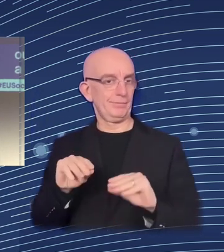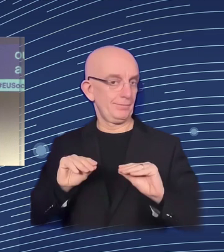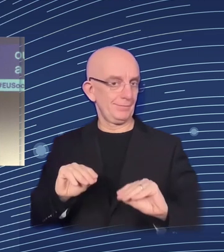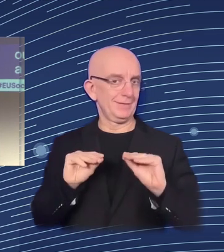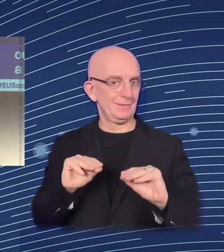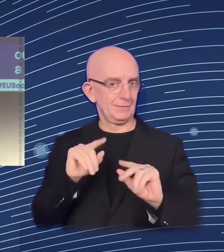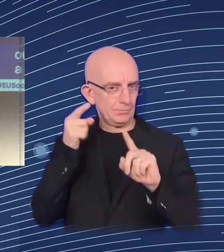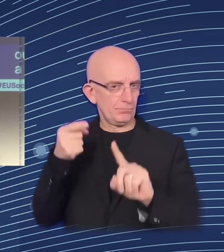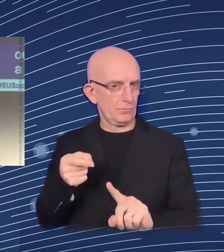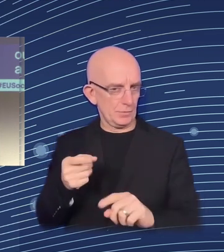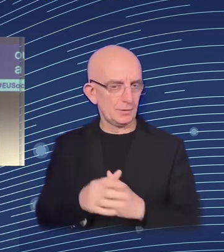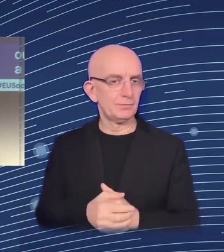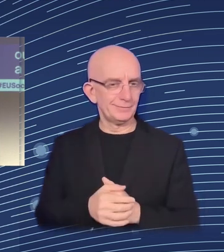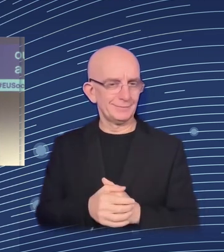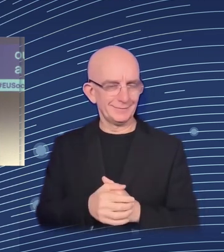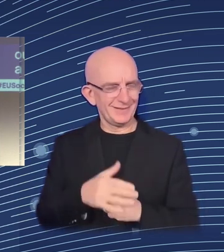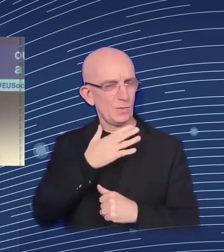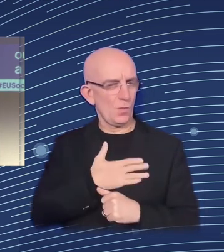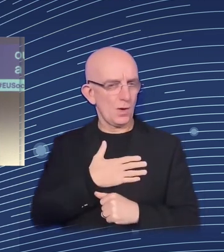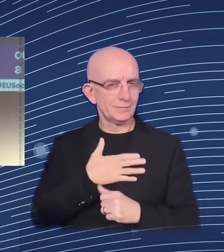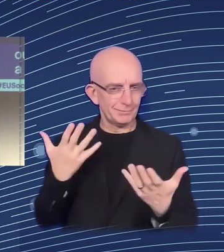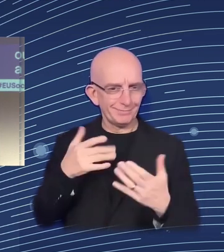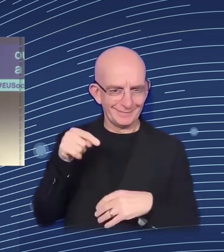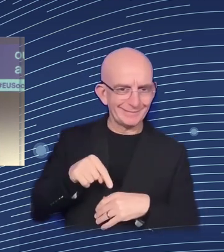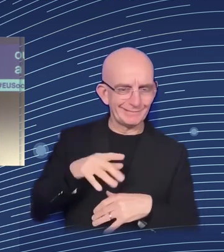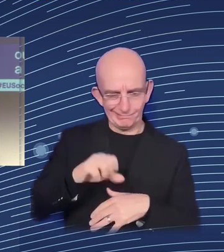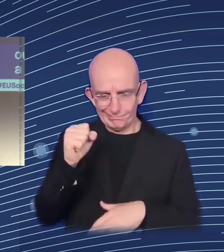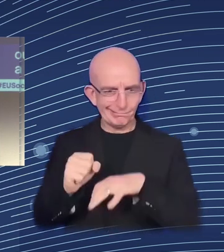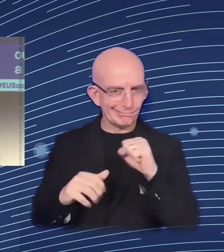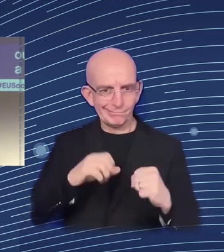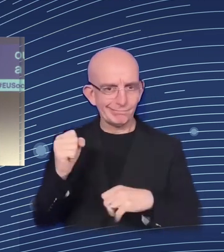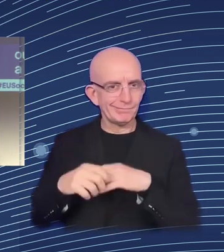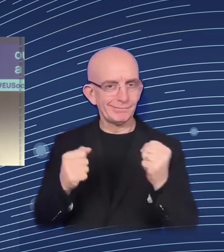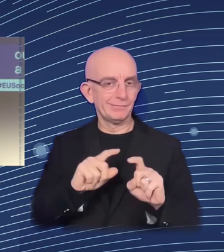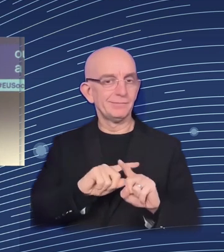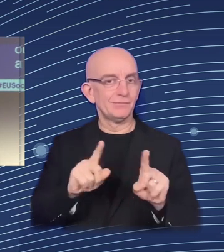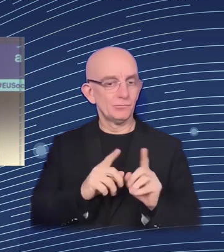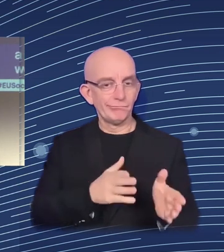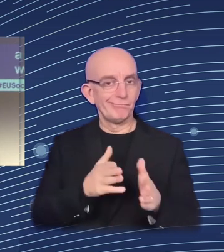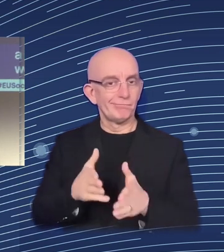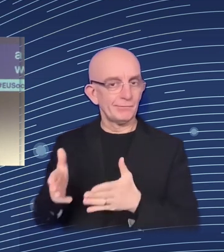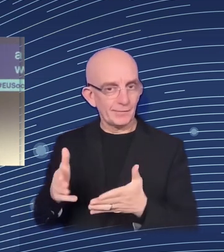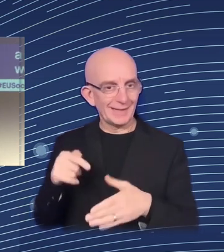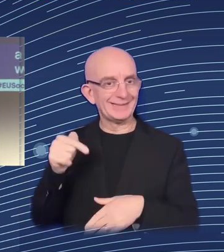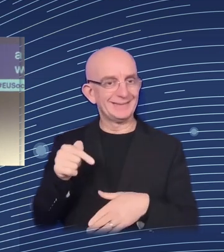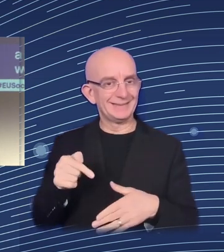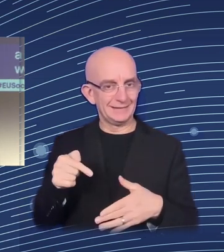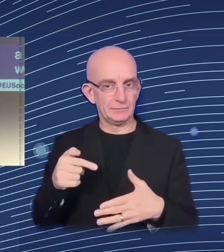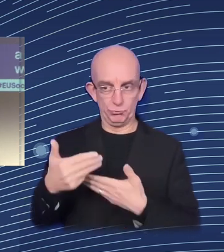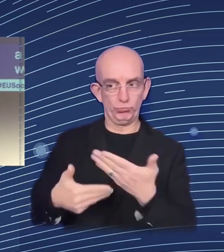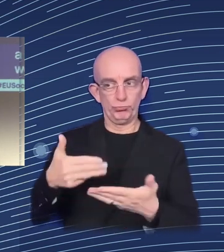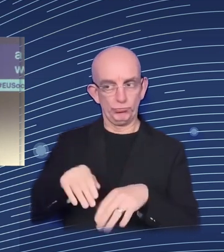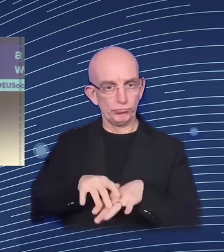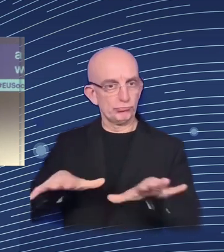I put COVID. This is maybe we forgot about COVID, but I think COVID for the